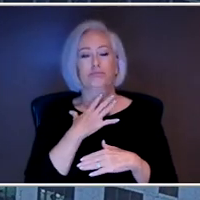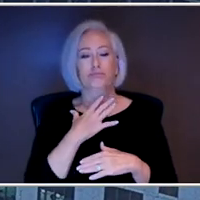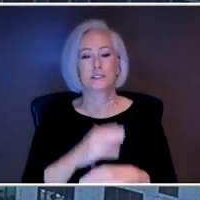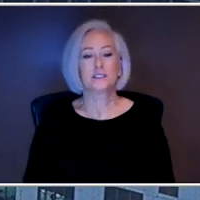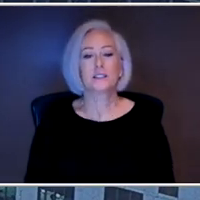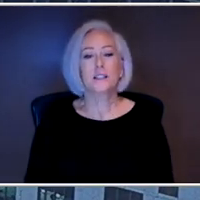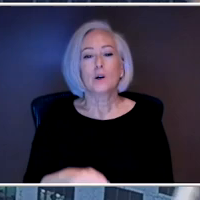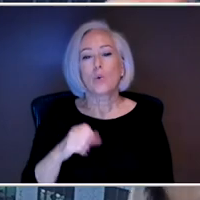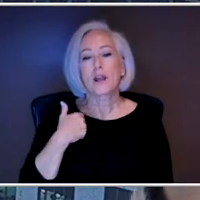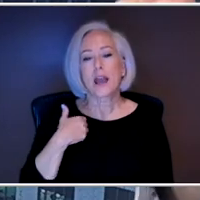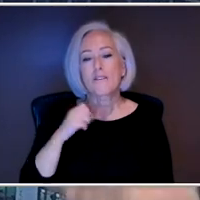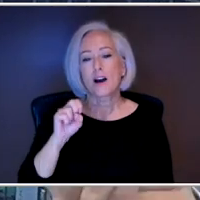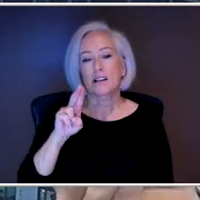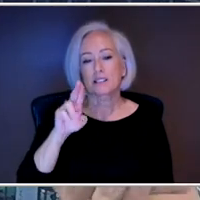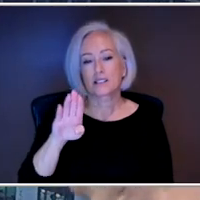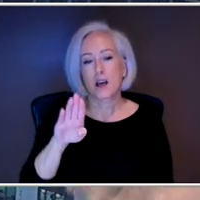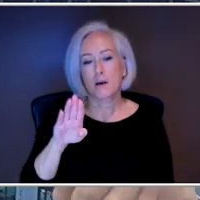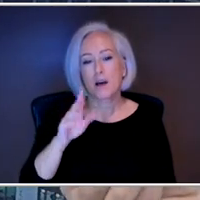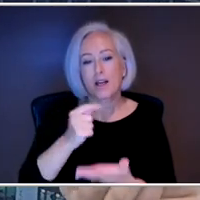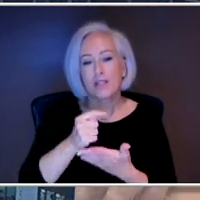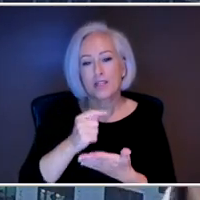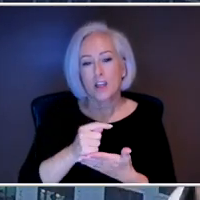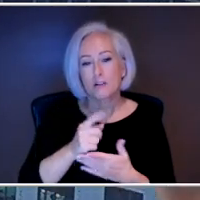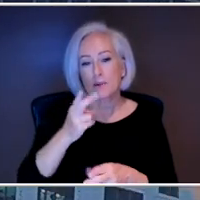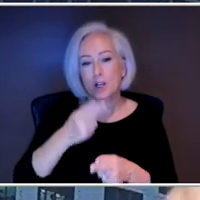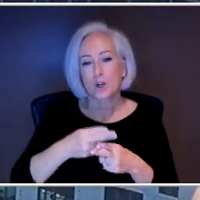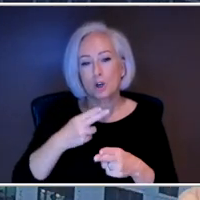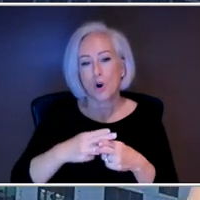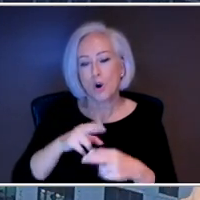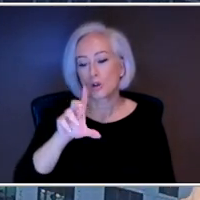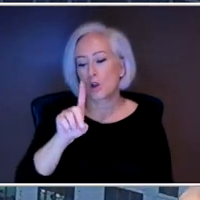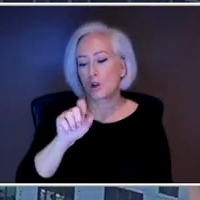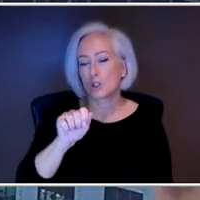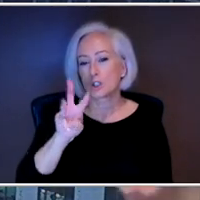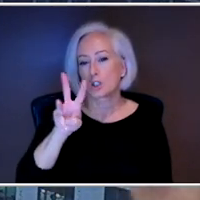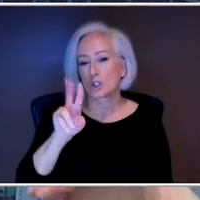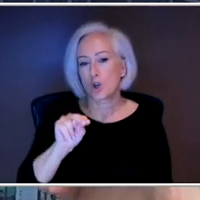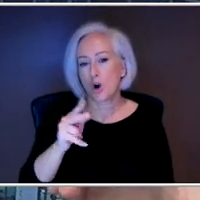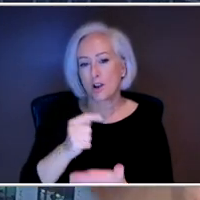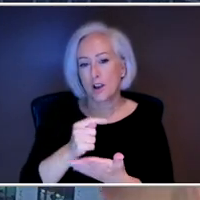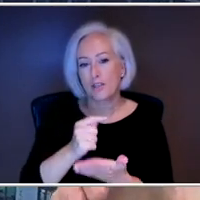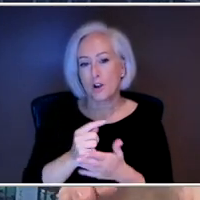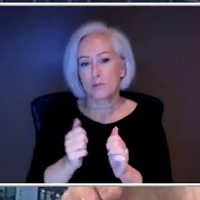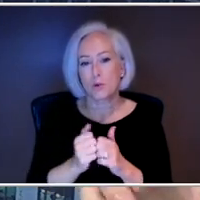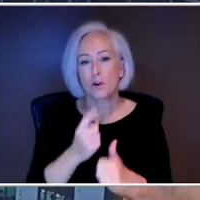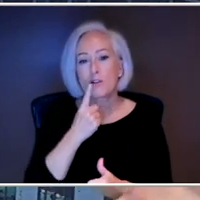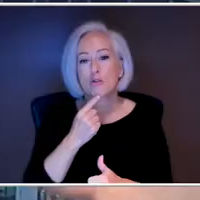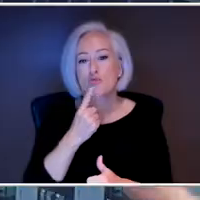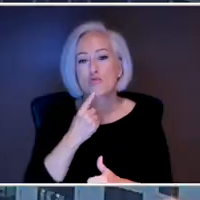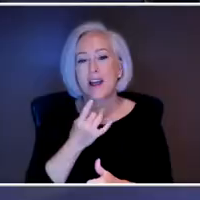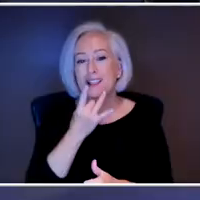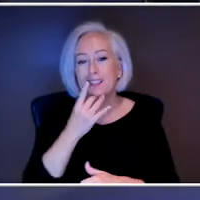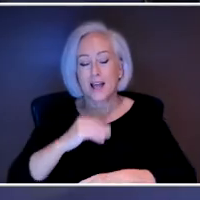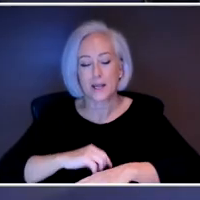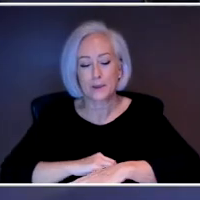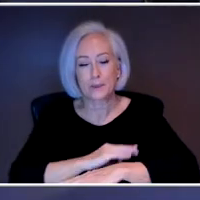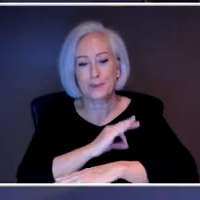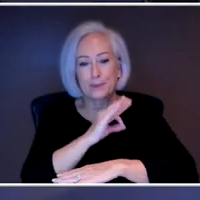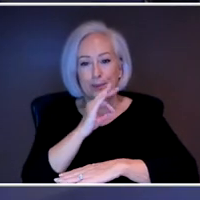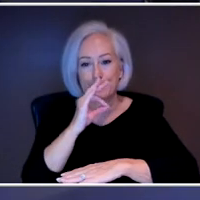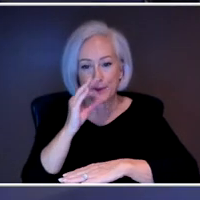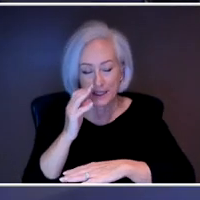dawn therapy, which is using kind of a red light first thing in the morning. Much lower intensity, so like 250. What, to like mimic the sunlight? Yeah,